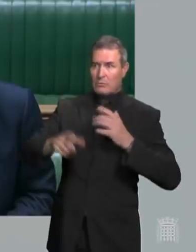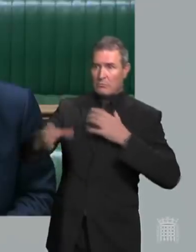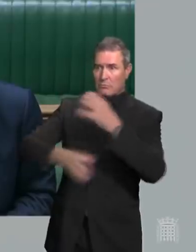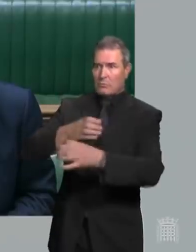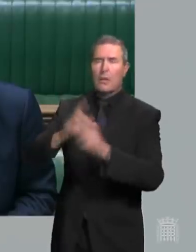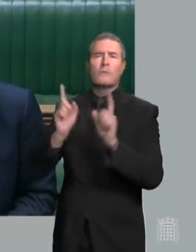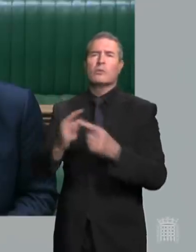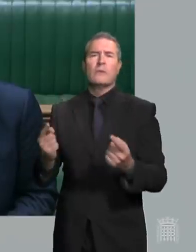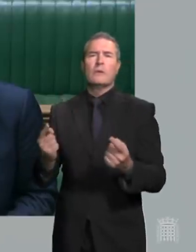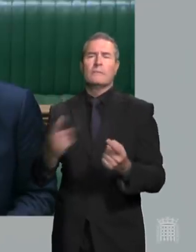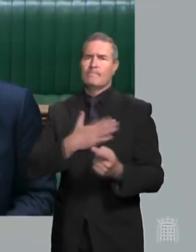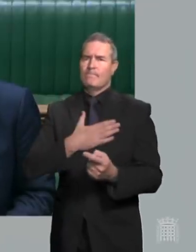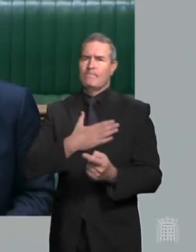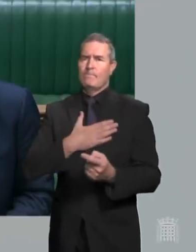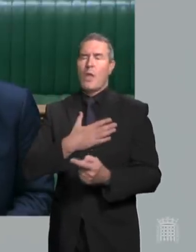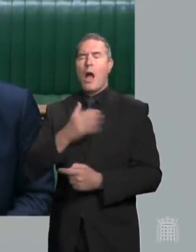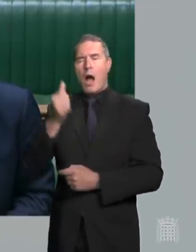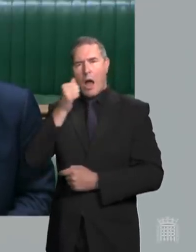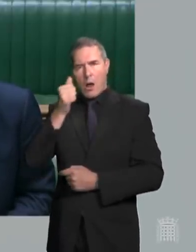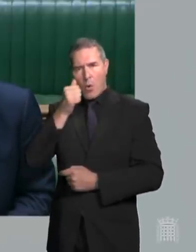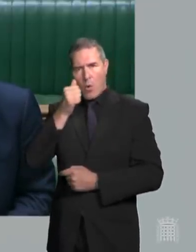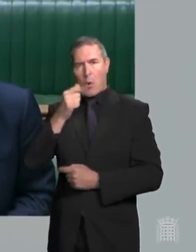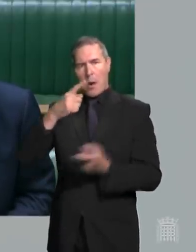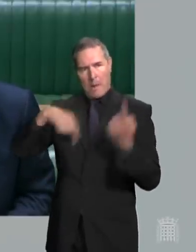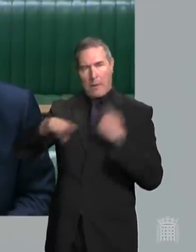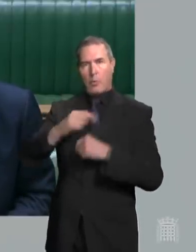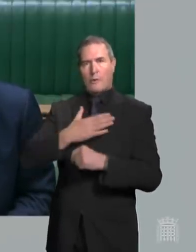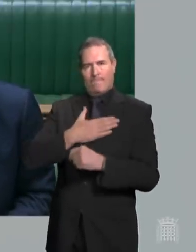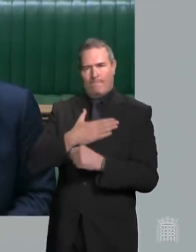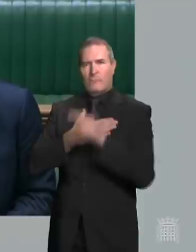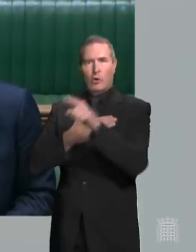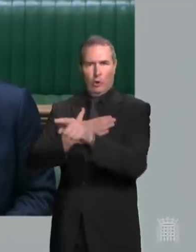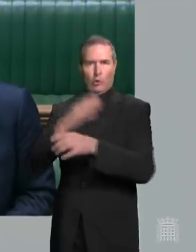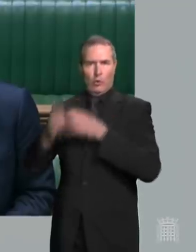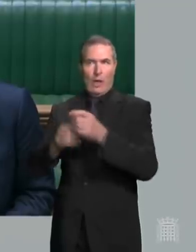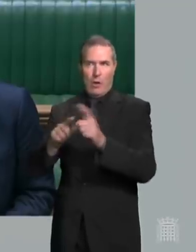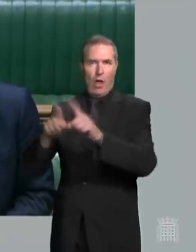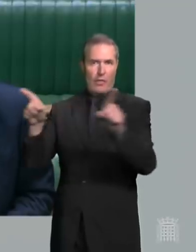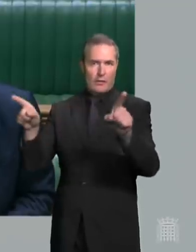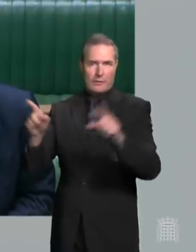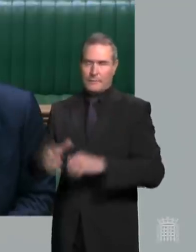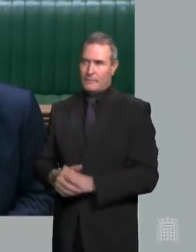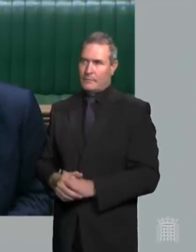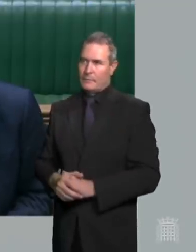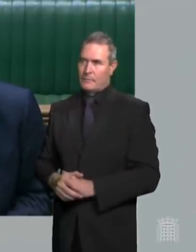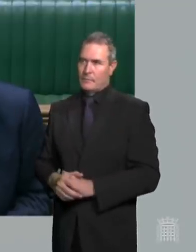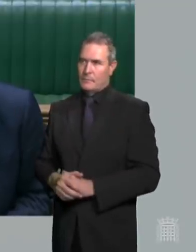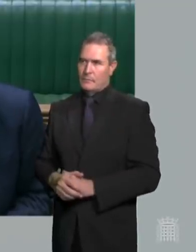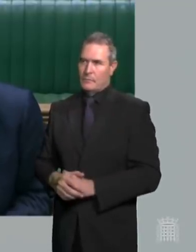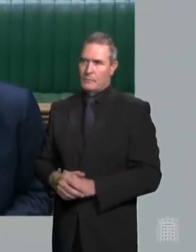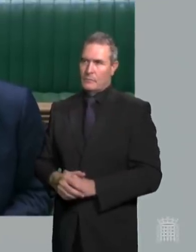gentleman describes and I know how much sympathy there will be with him and I take his